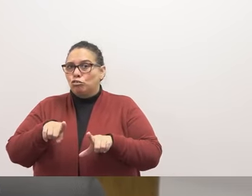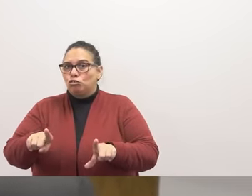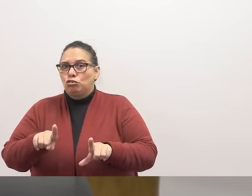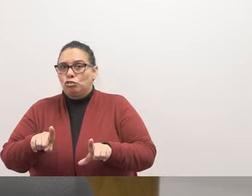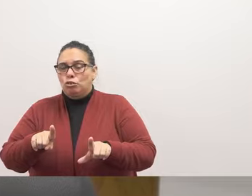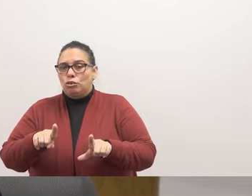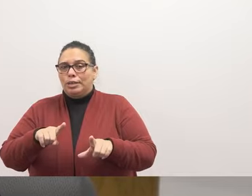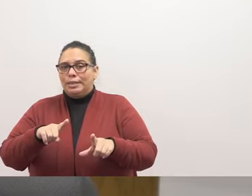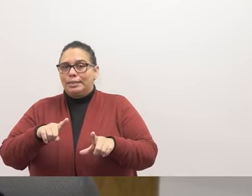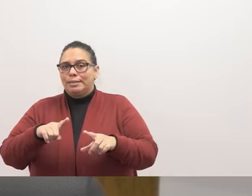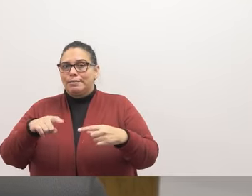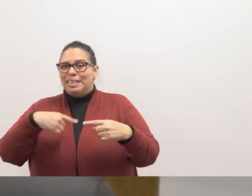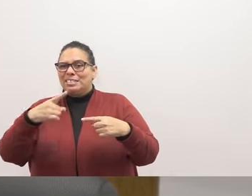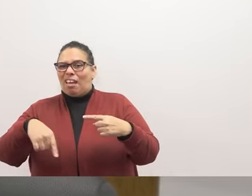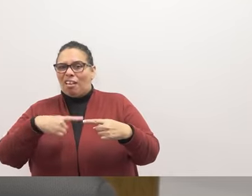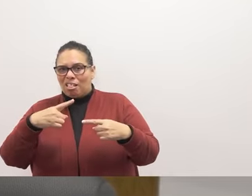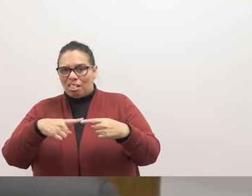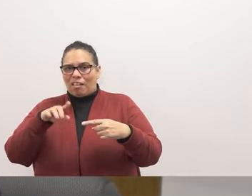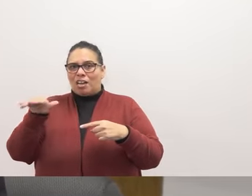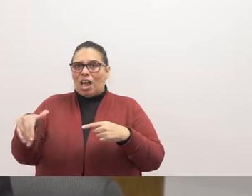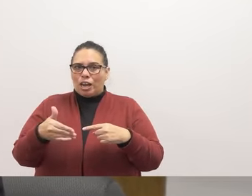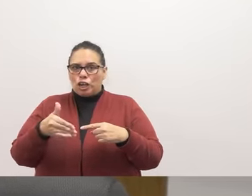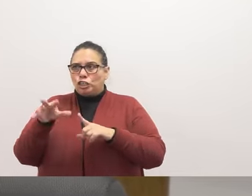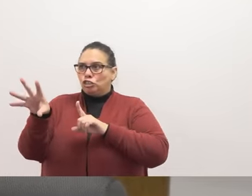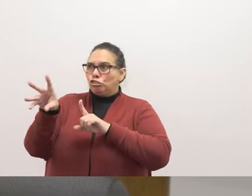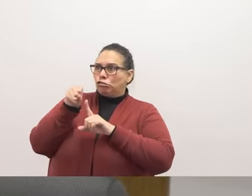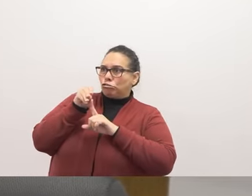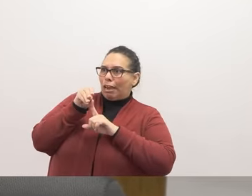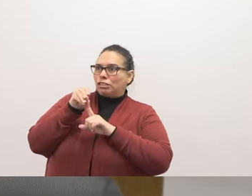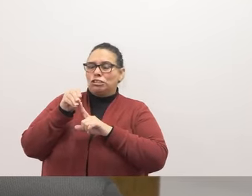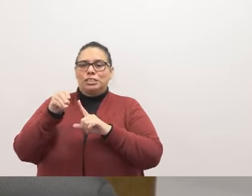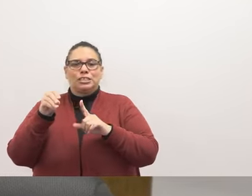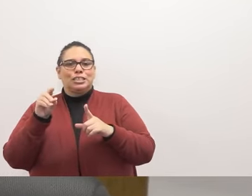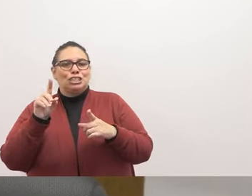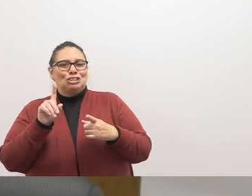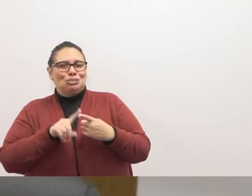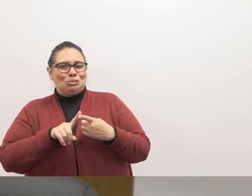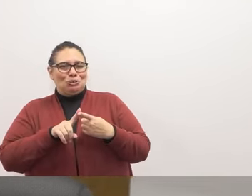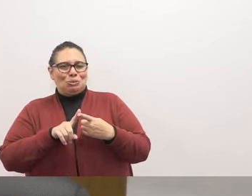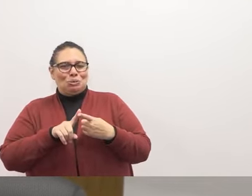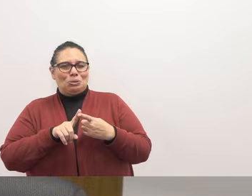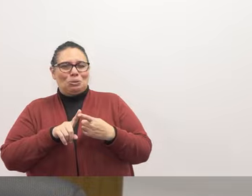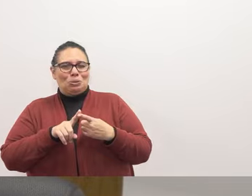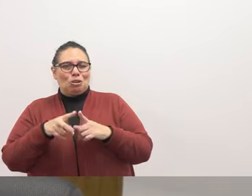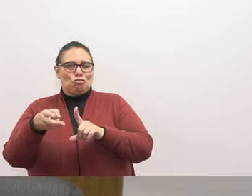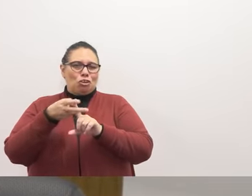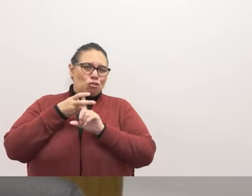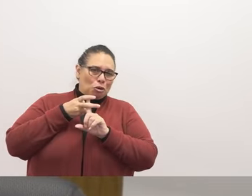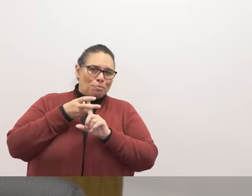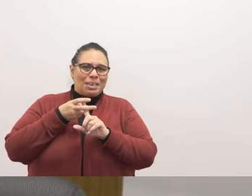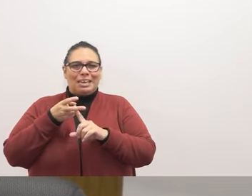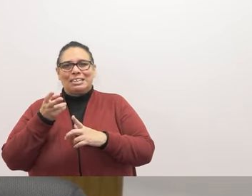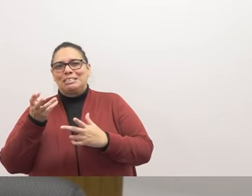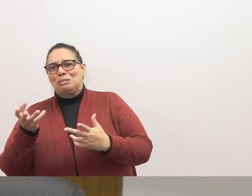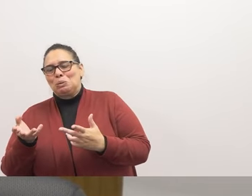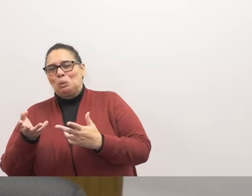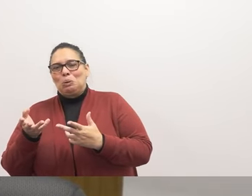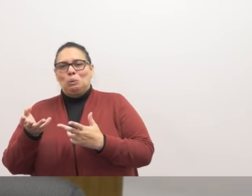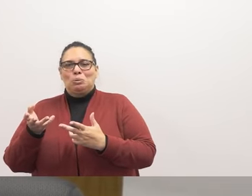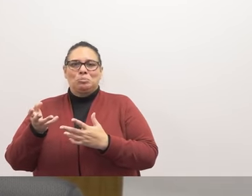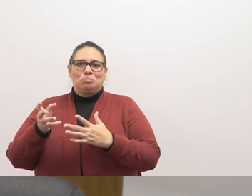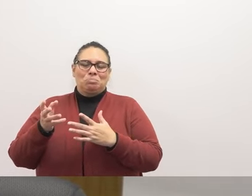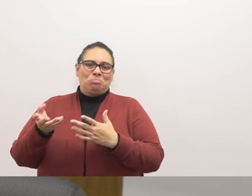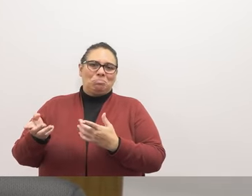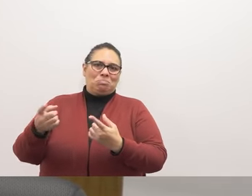entire cycle of hiring, from obviously attraction to retirement. I mean, to the recruitment slash bringing them on board to the team